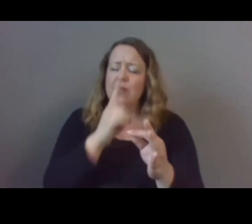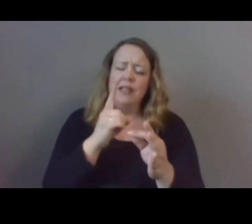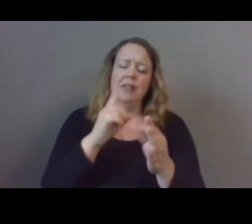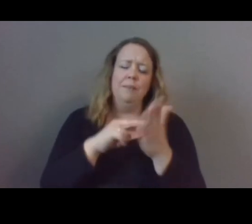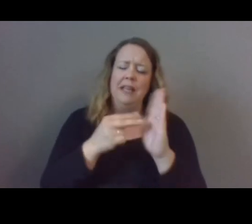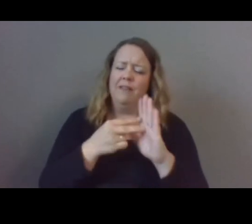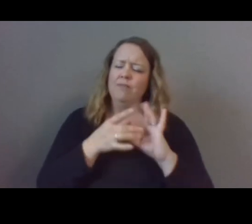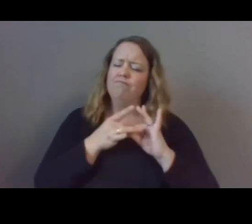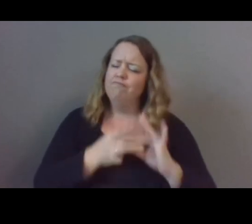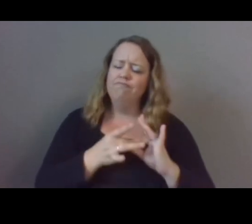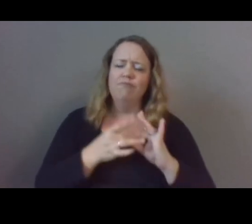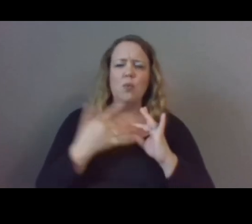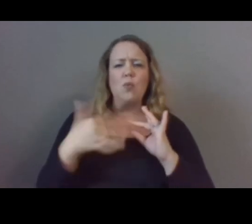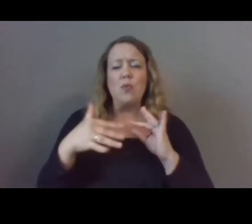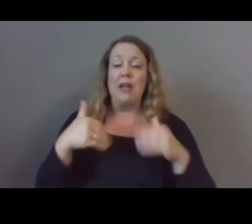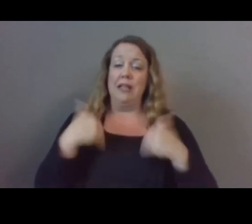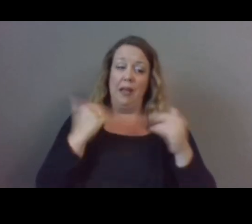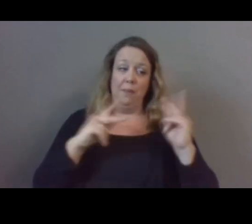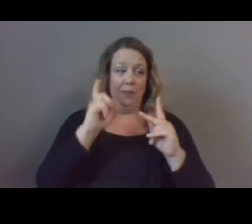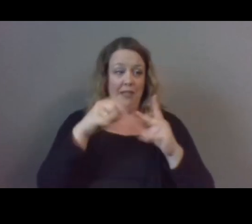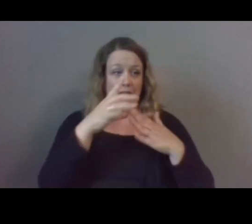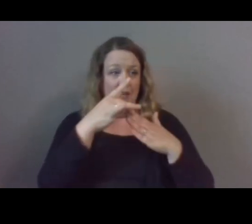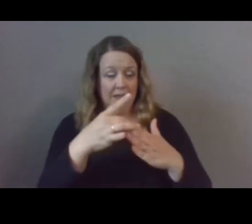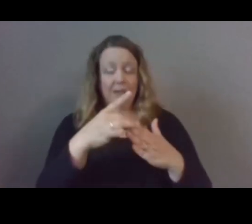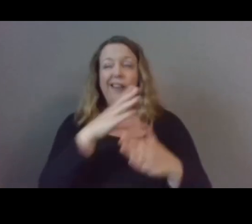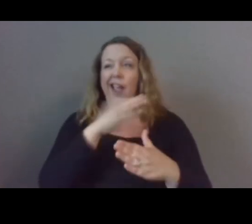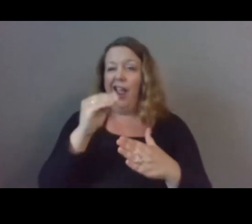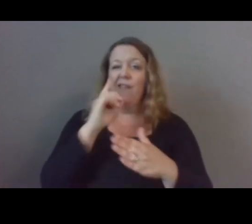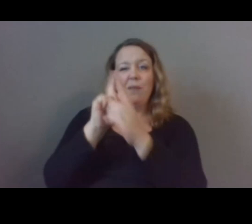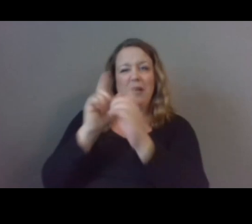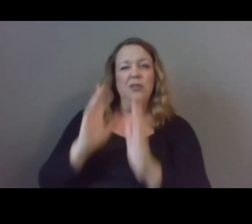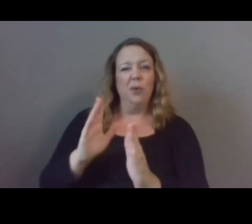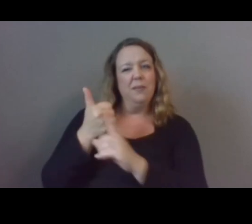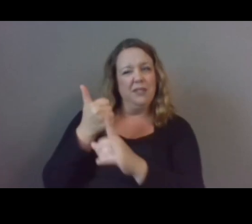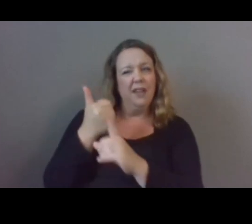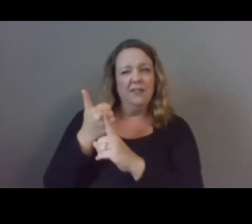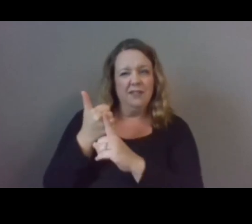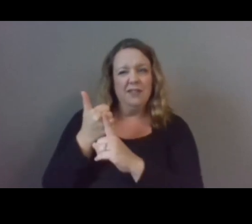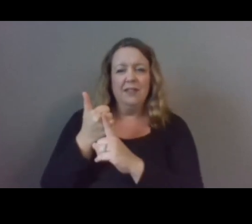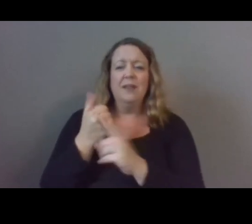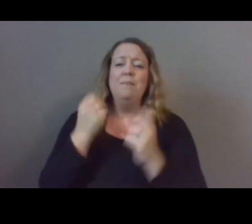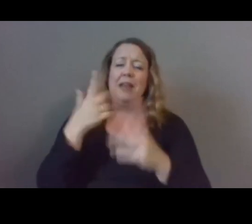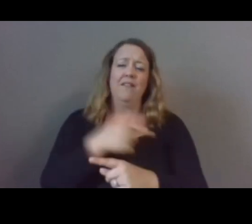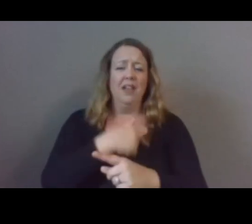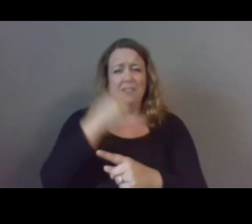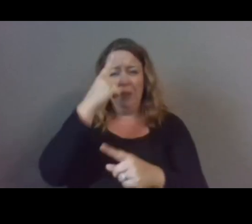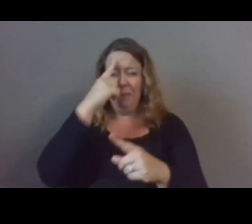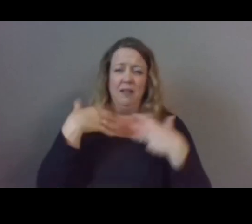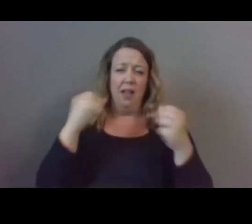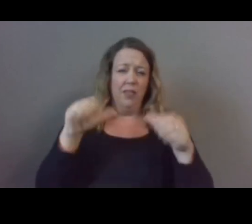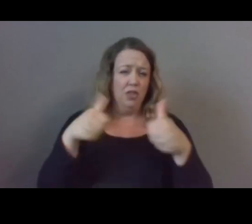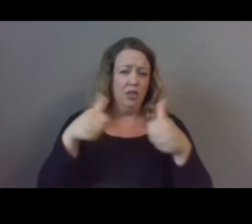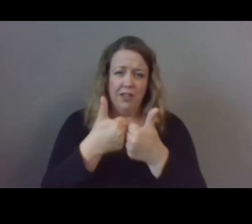can be, both for young people needing guidance and for the mentors themselves. So many of us face mental health challenges throughout our